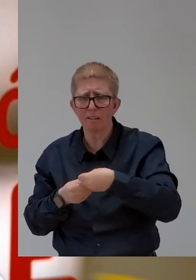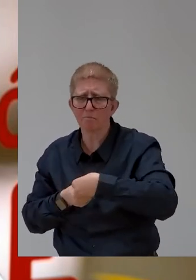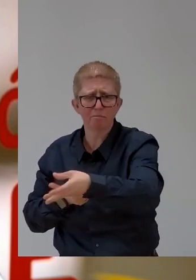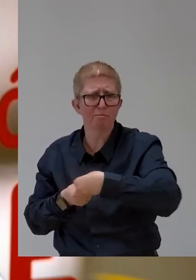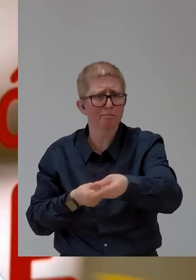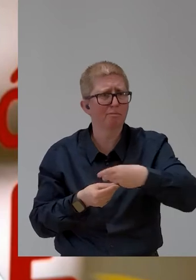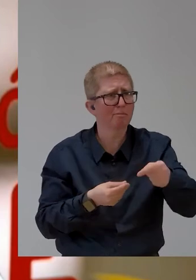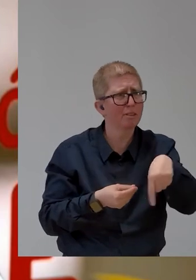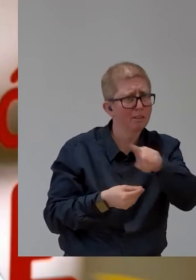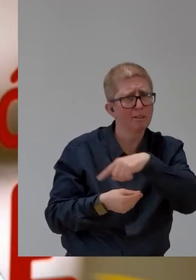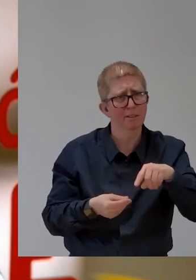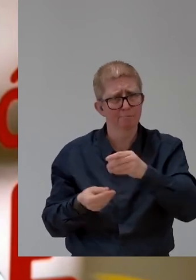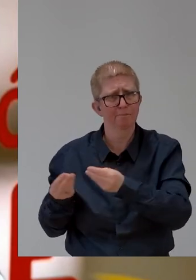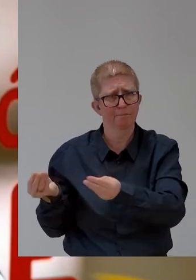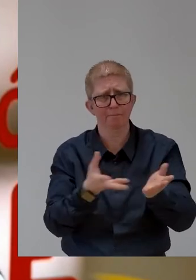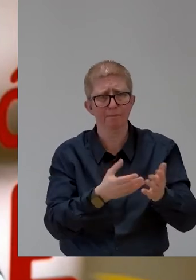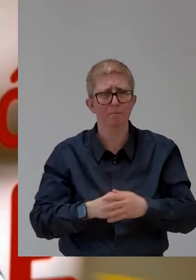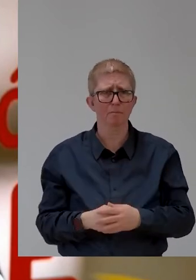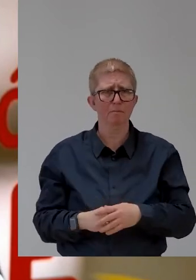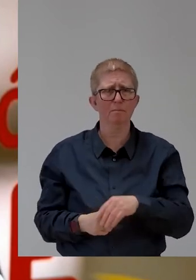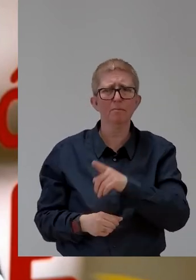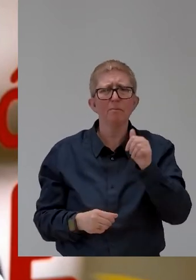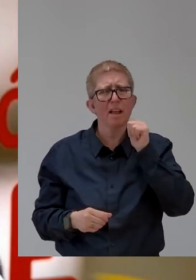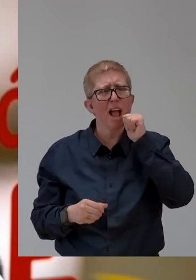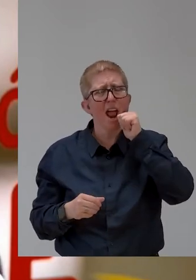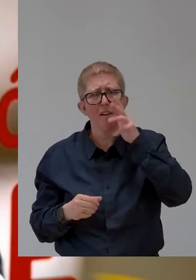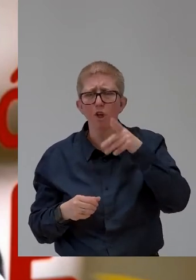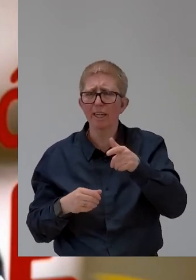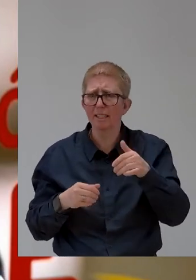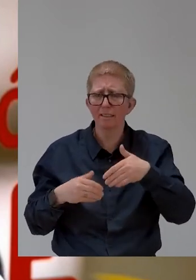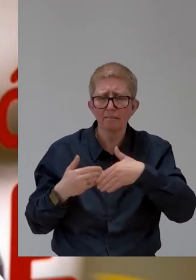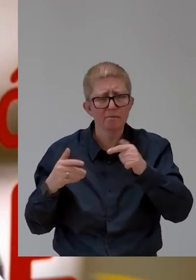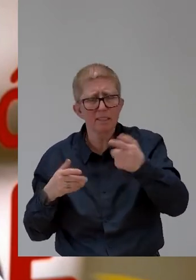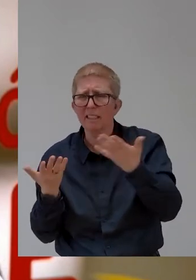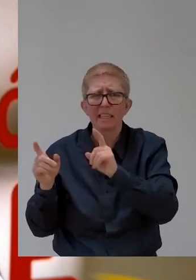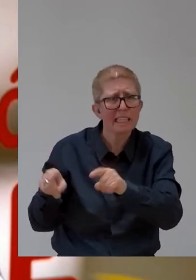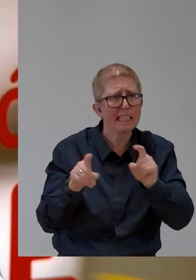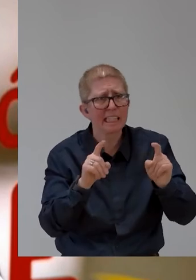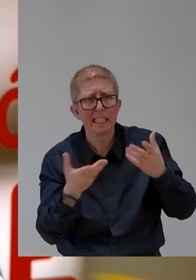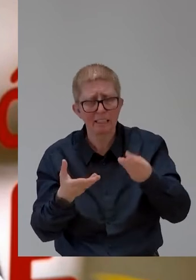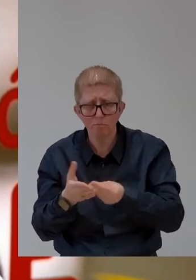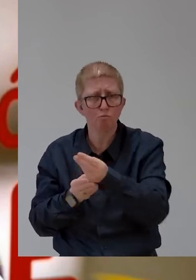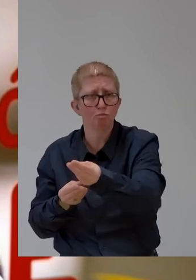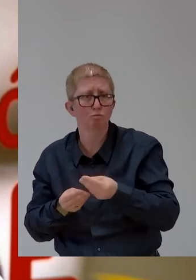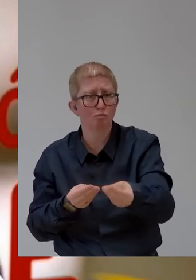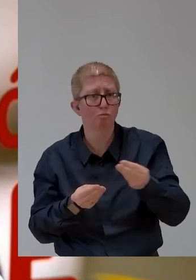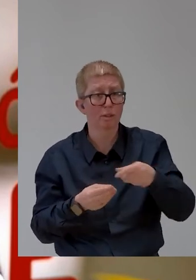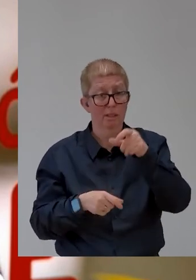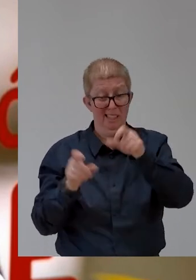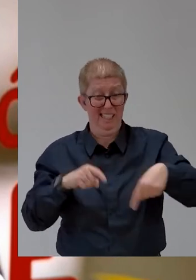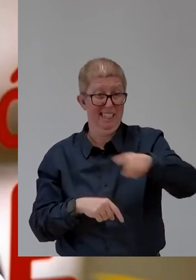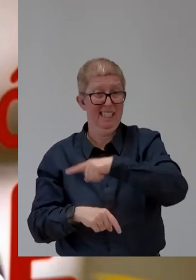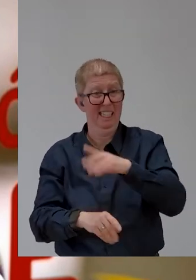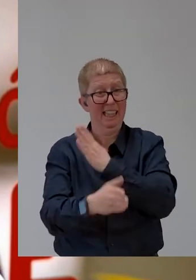disabilities in their daily life. And I hope in two or three years, people with disabilities will be more